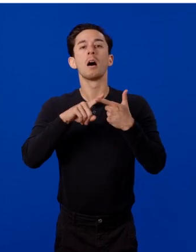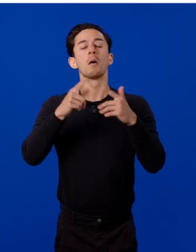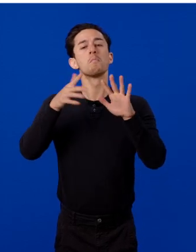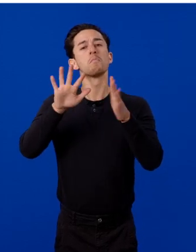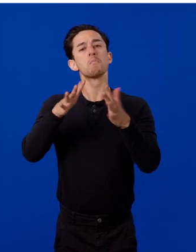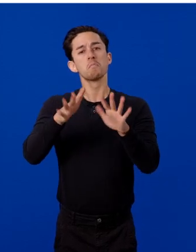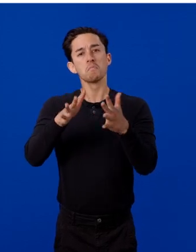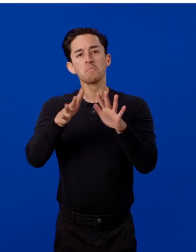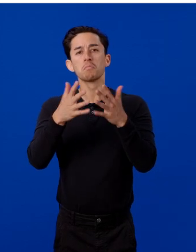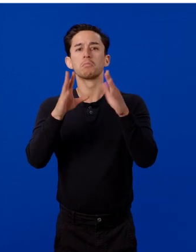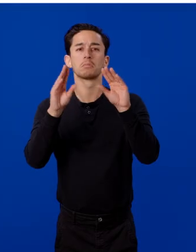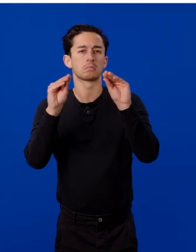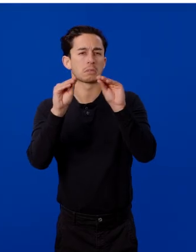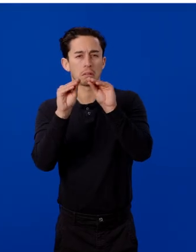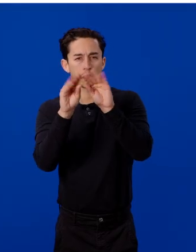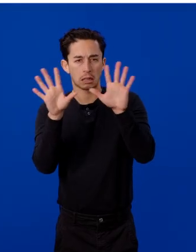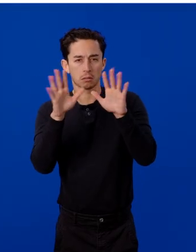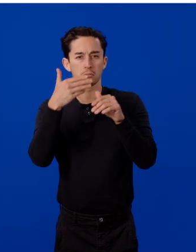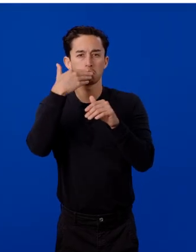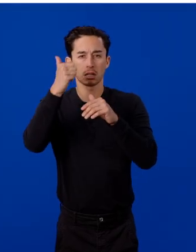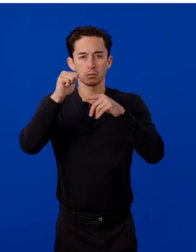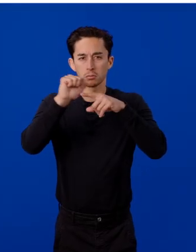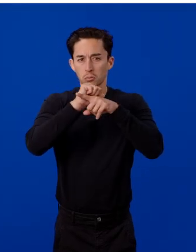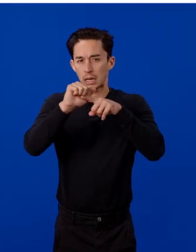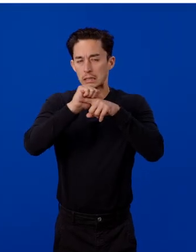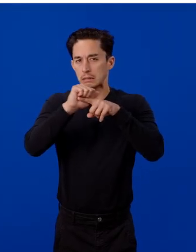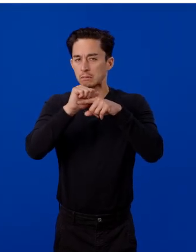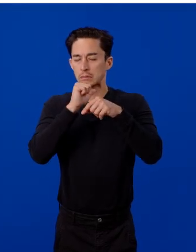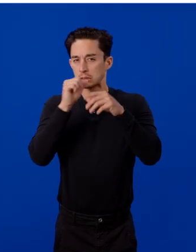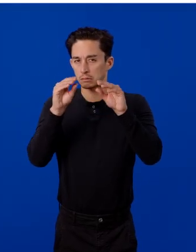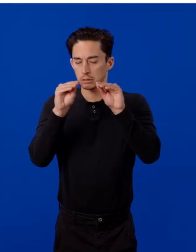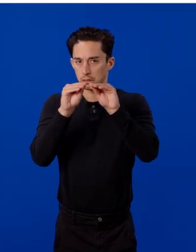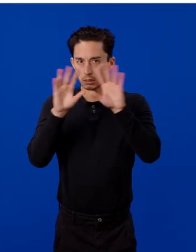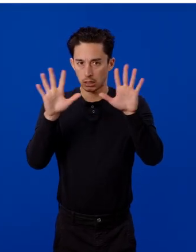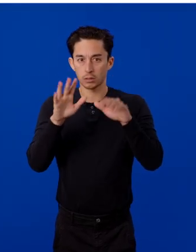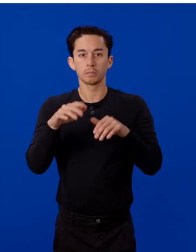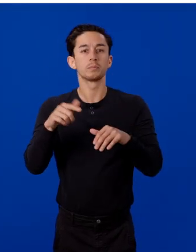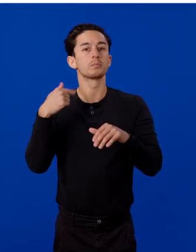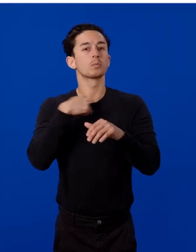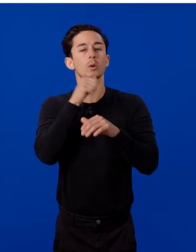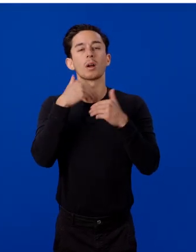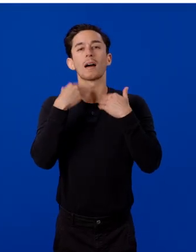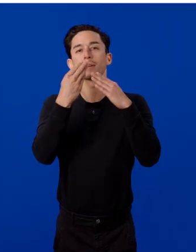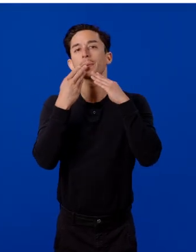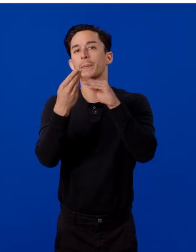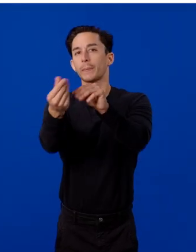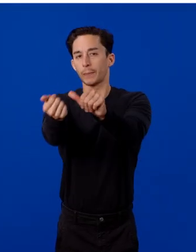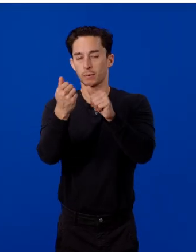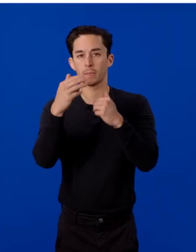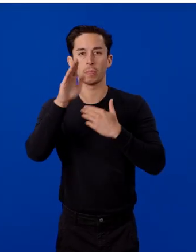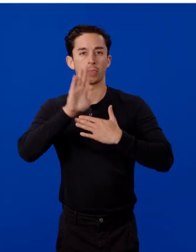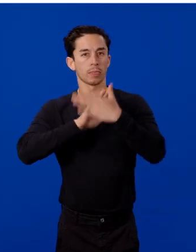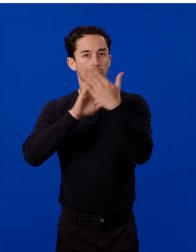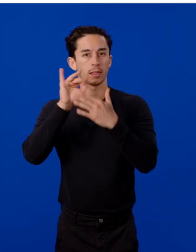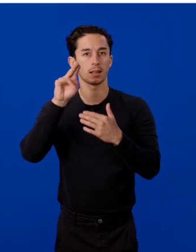not clear what the best practices are there. We don't have a streamlined interface, sometimes as well for applying